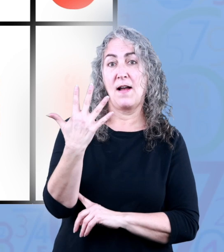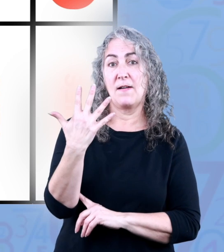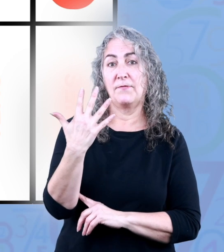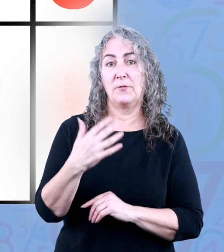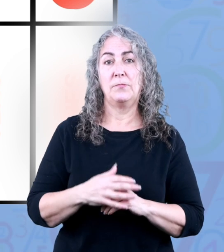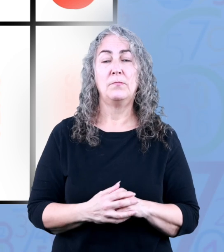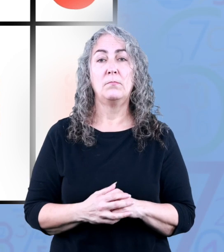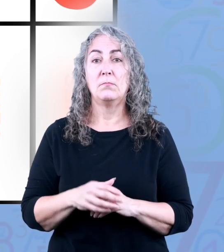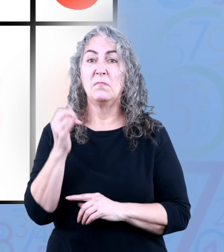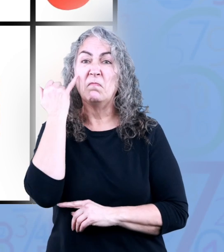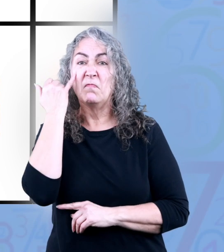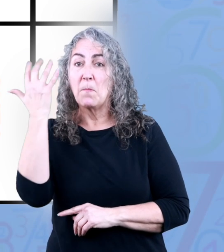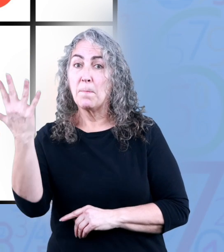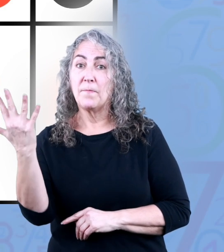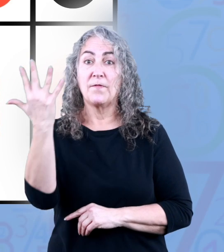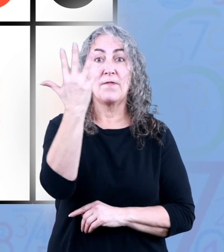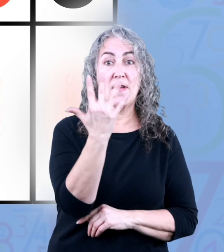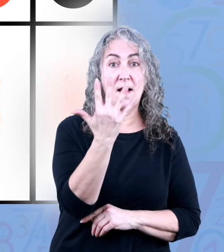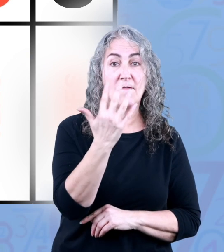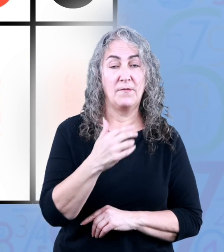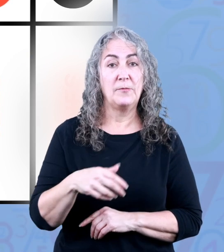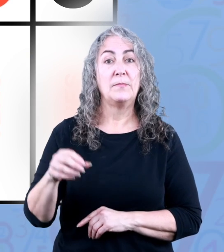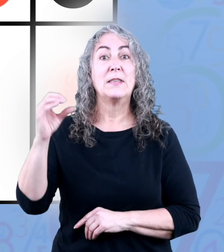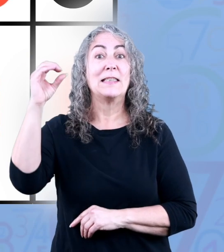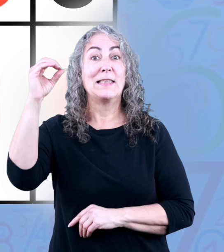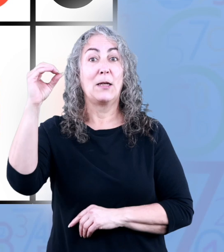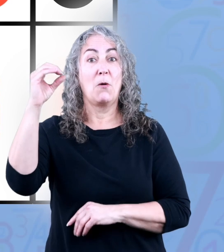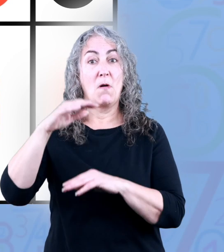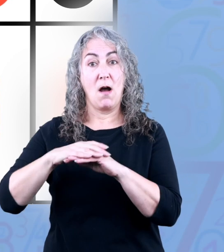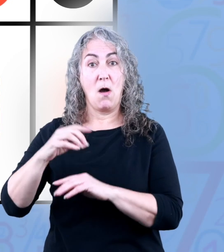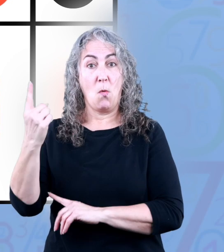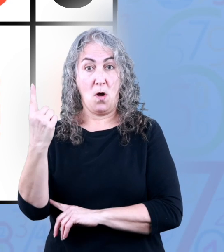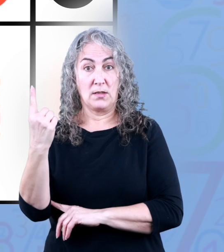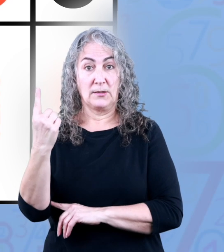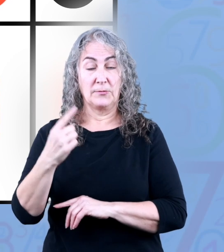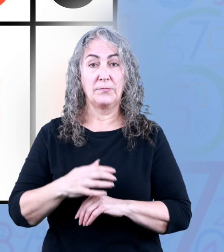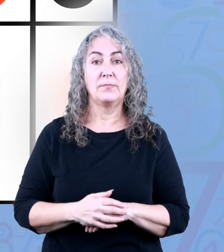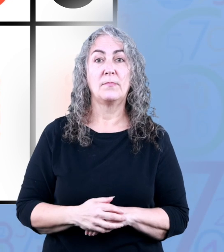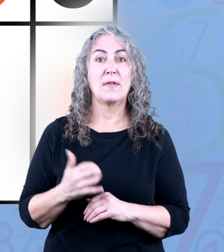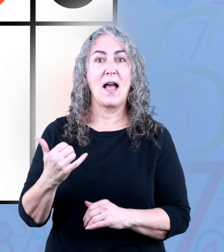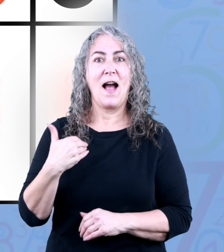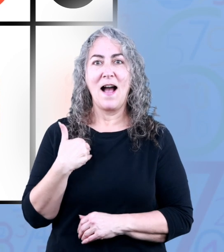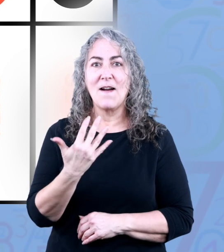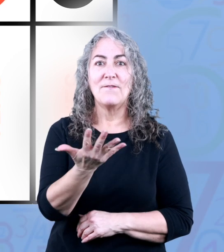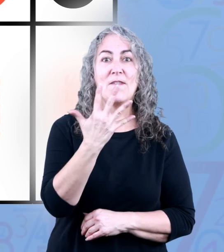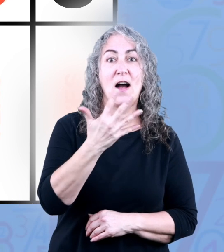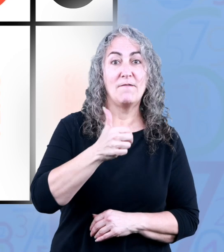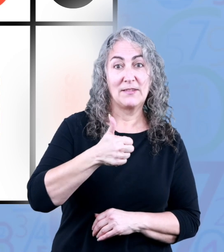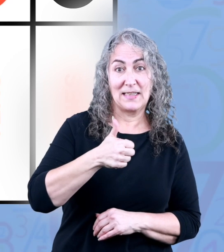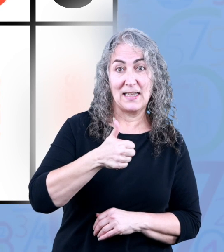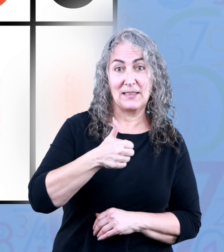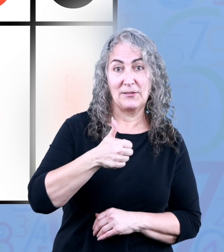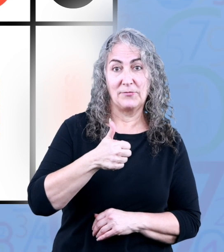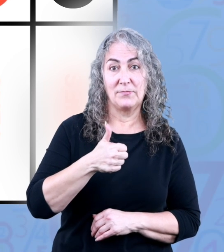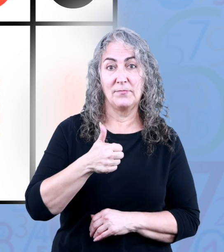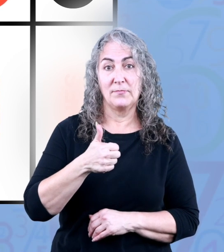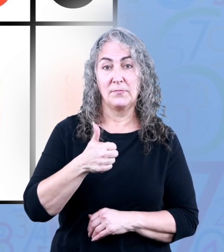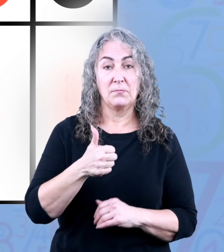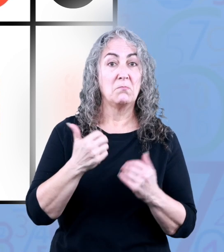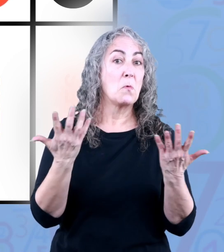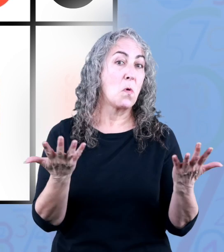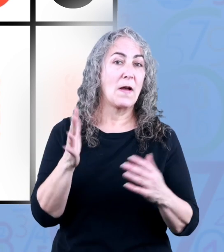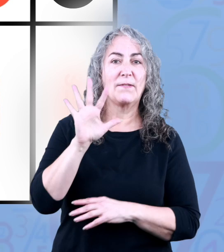but if we move the five to the tens place we now have five tens